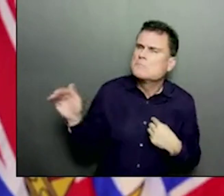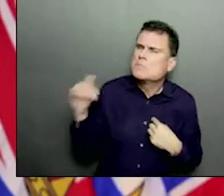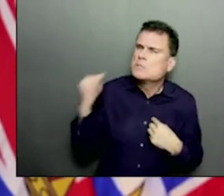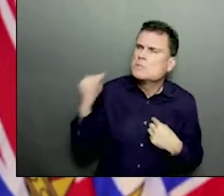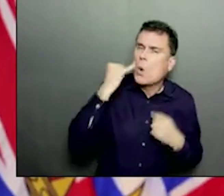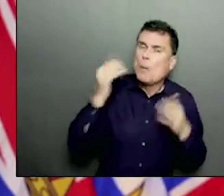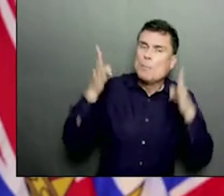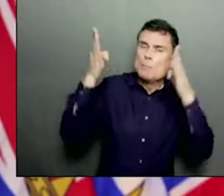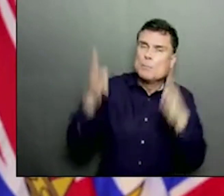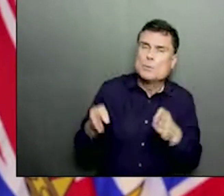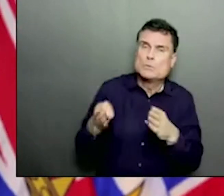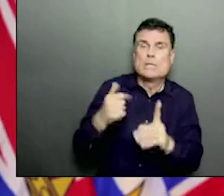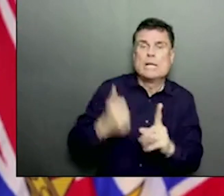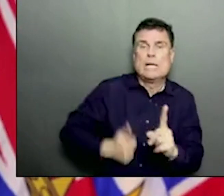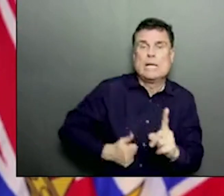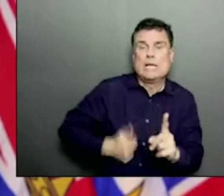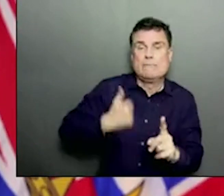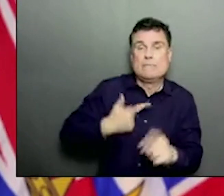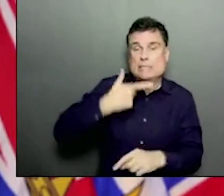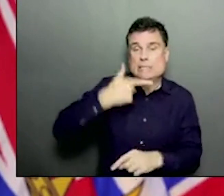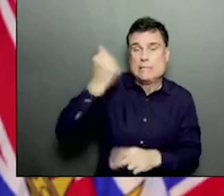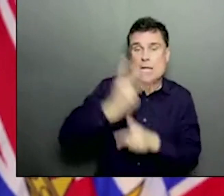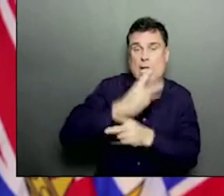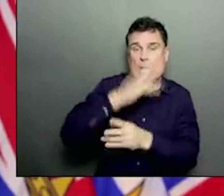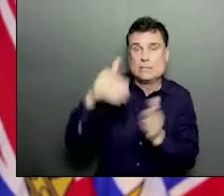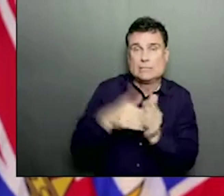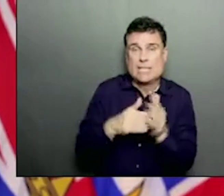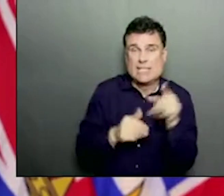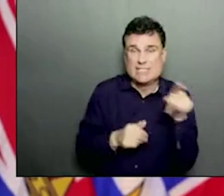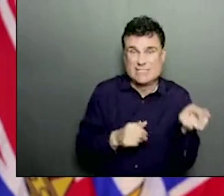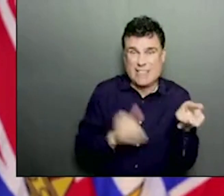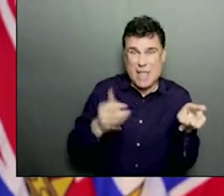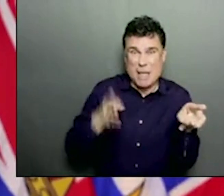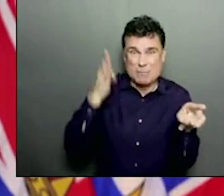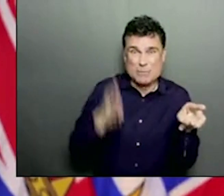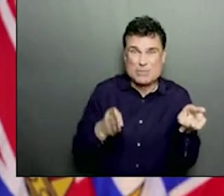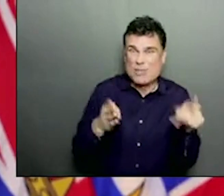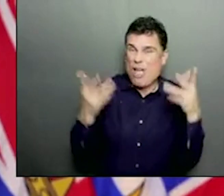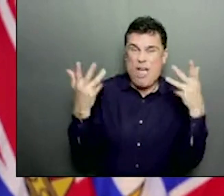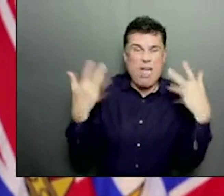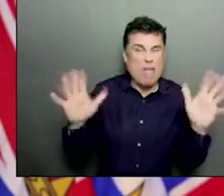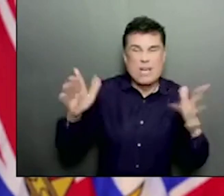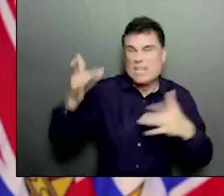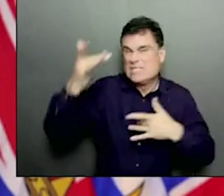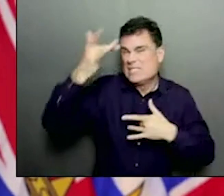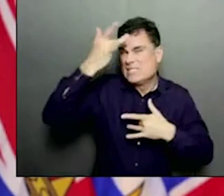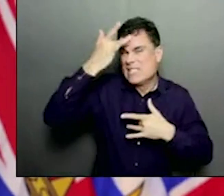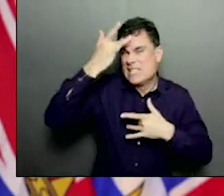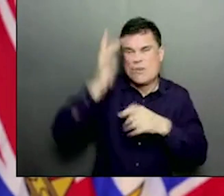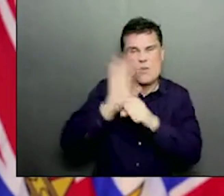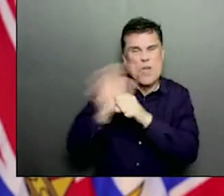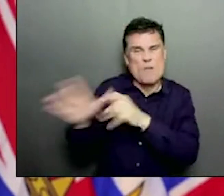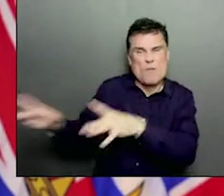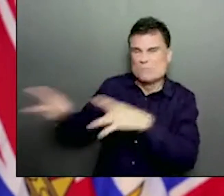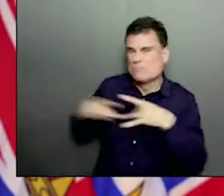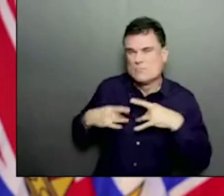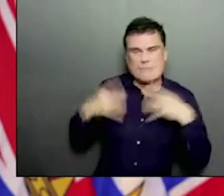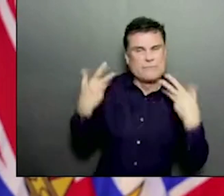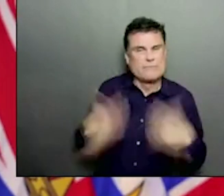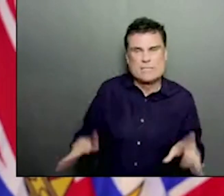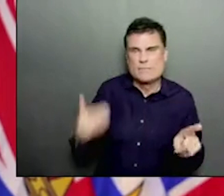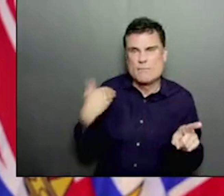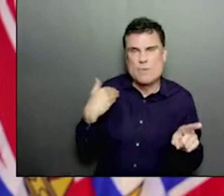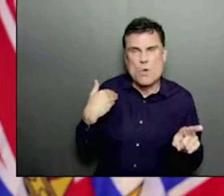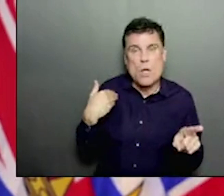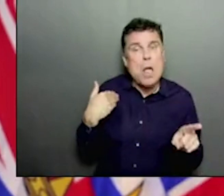the first wave of the pandemic in March or the second wave, do they get the vaccine as well? And